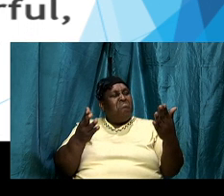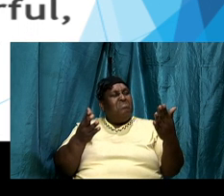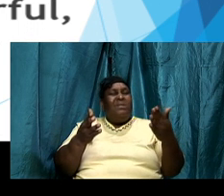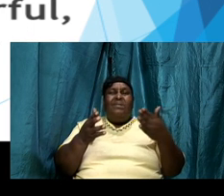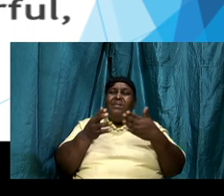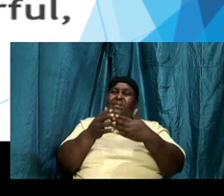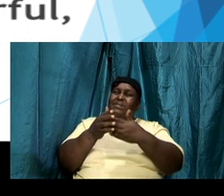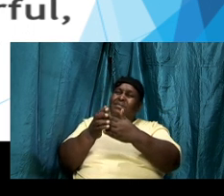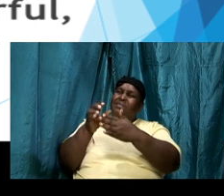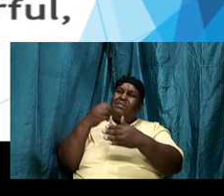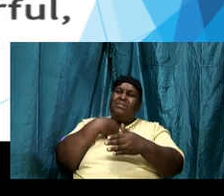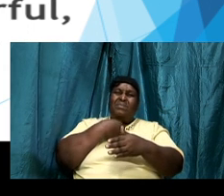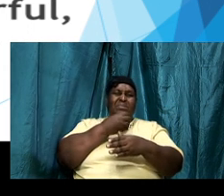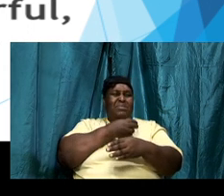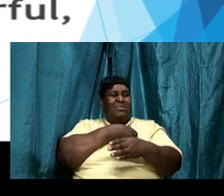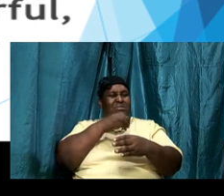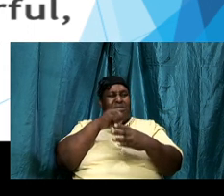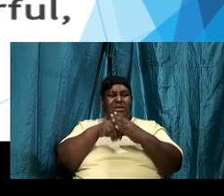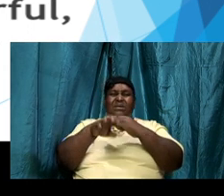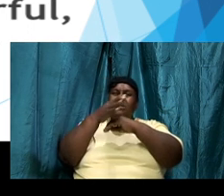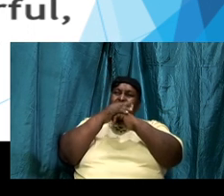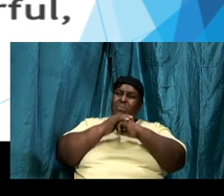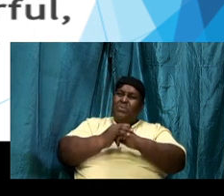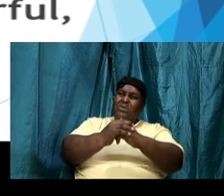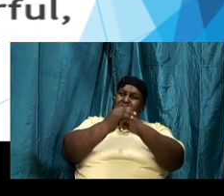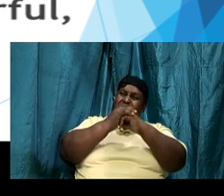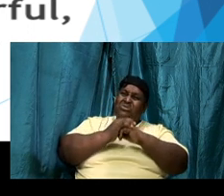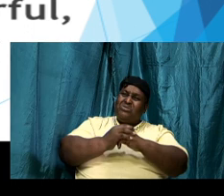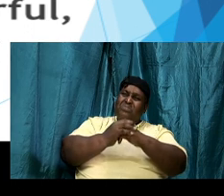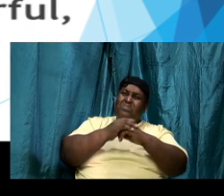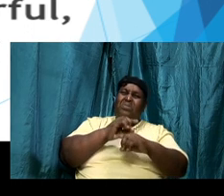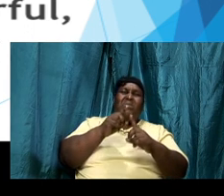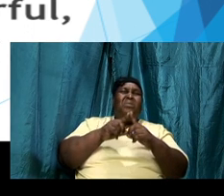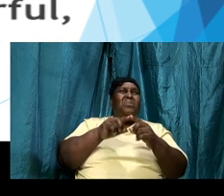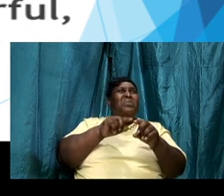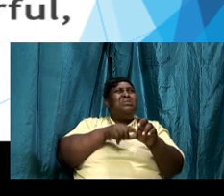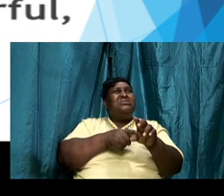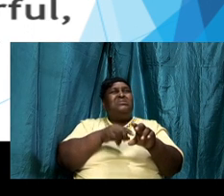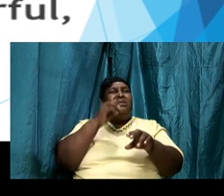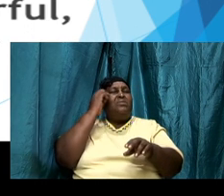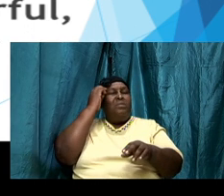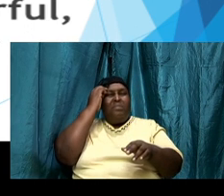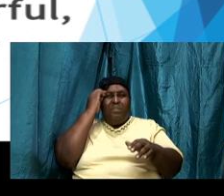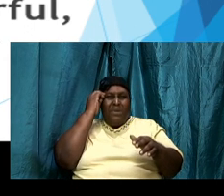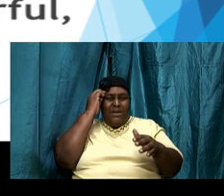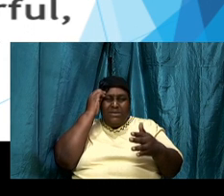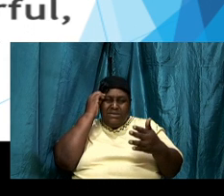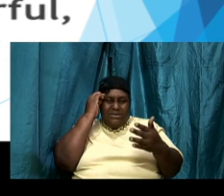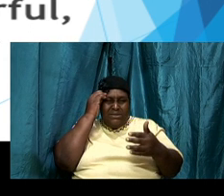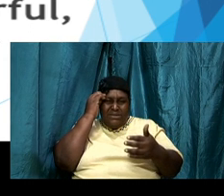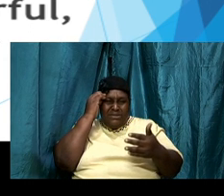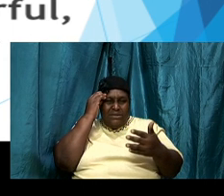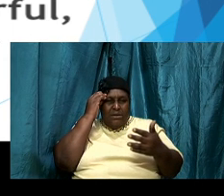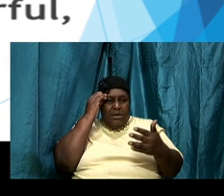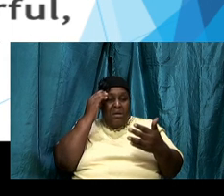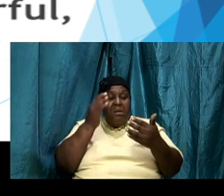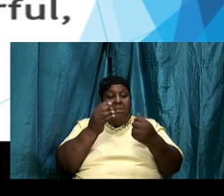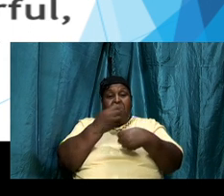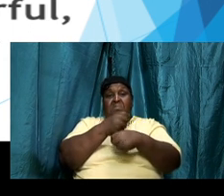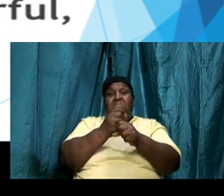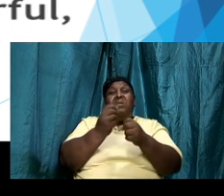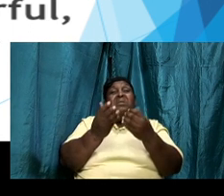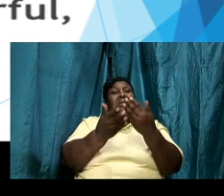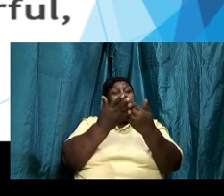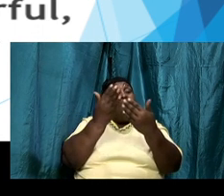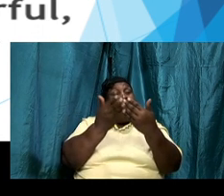into worship when we start to meditate it makes it easier for us